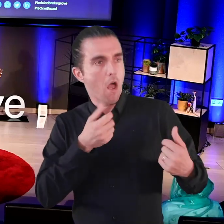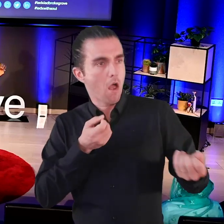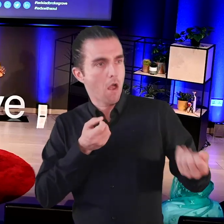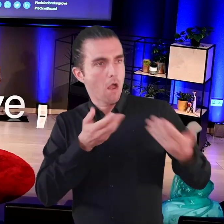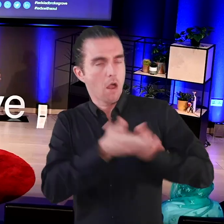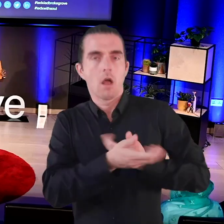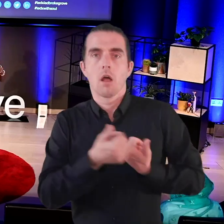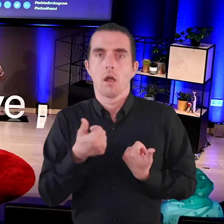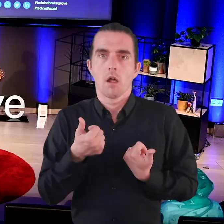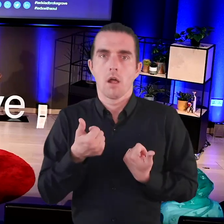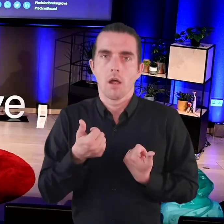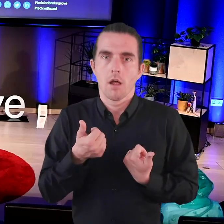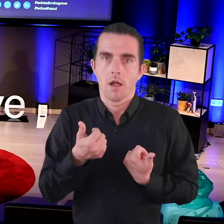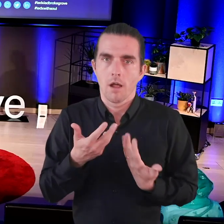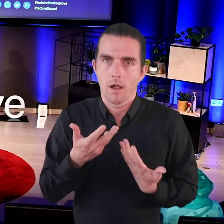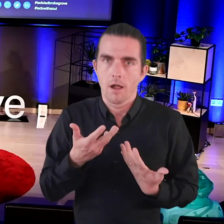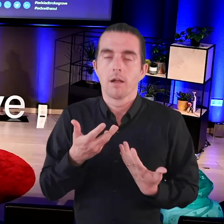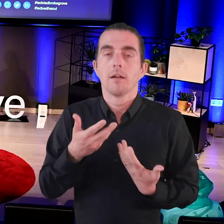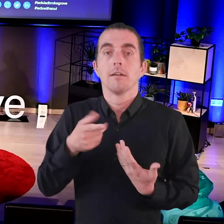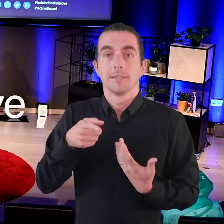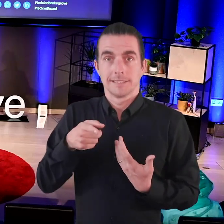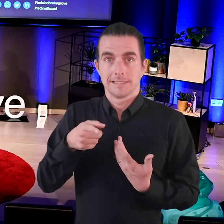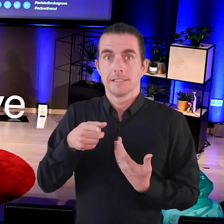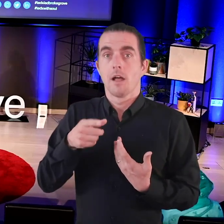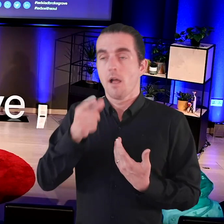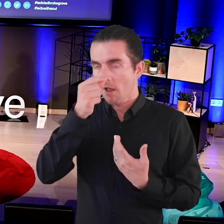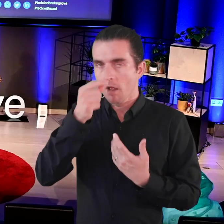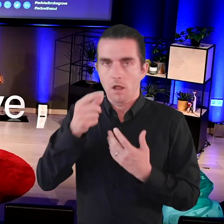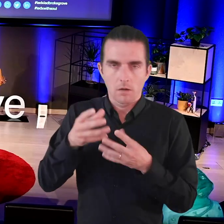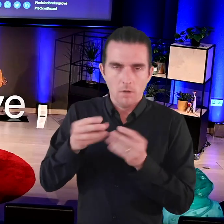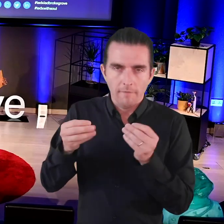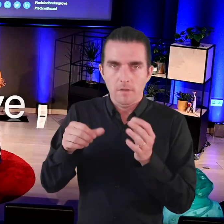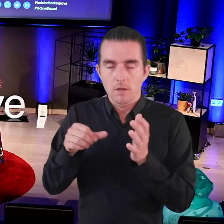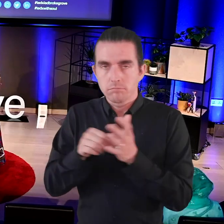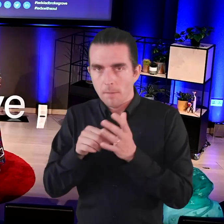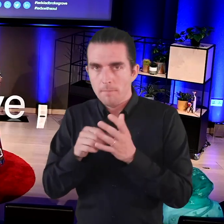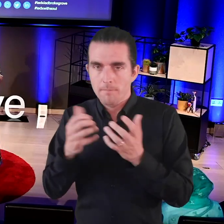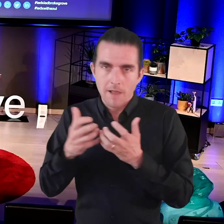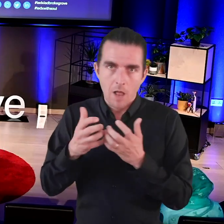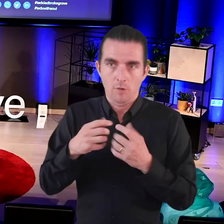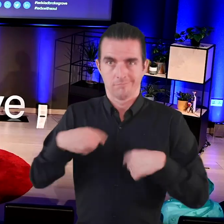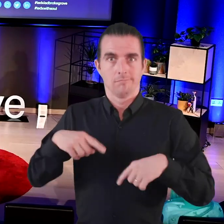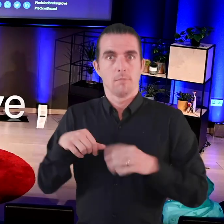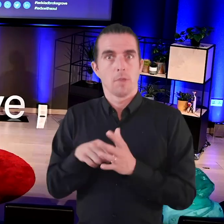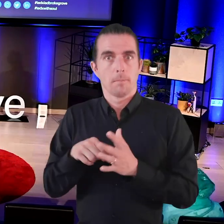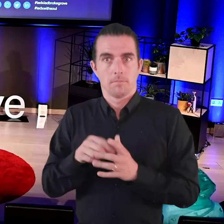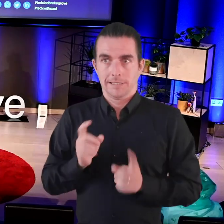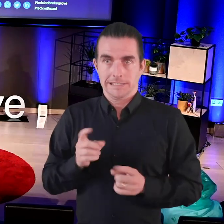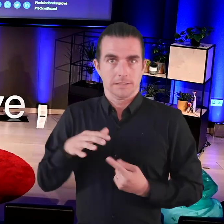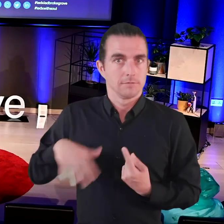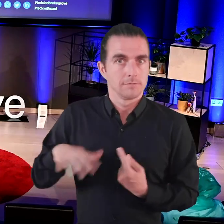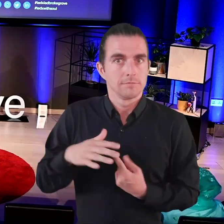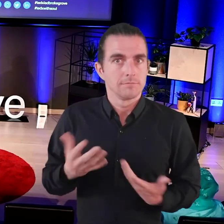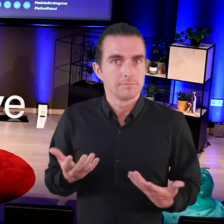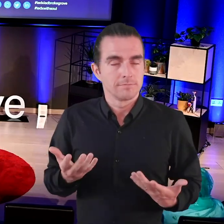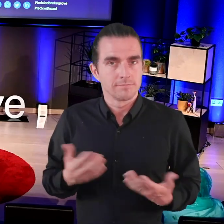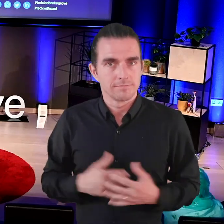surrender the belief that either one of them had the solutions to our problems.